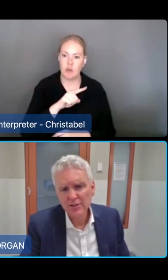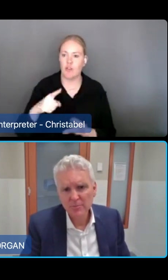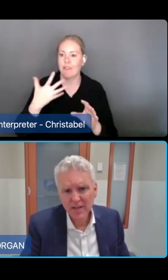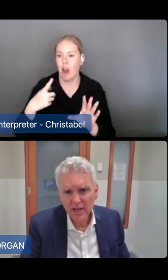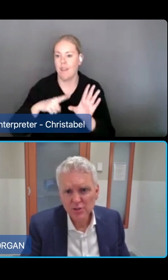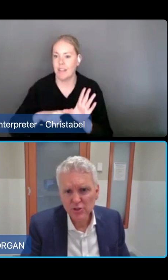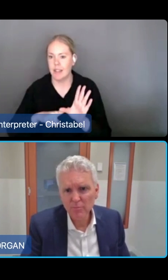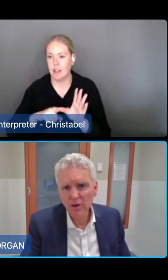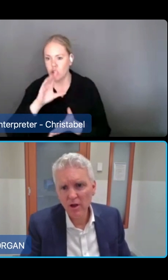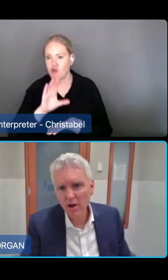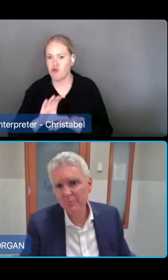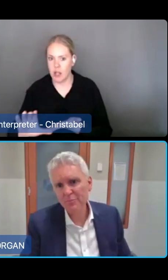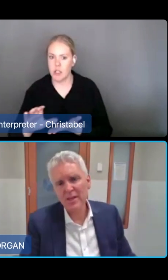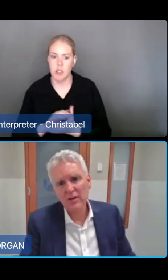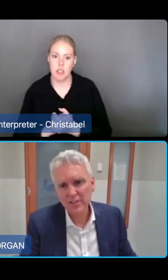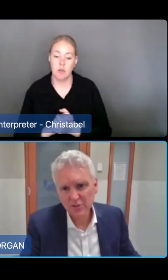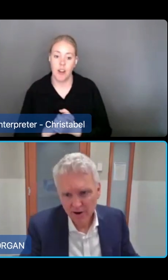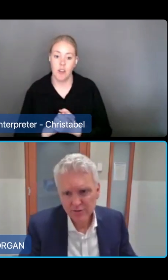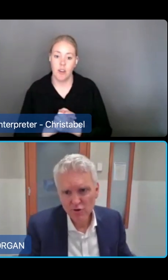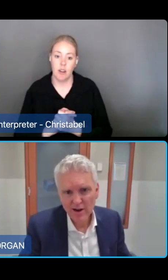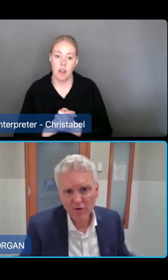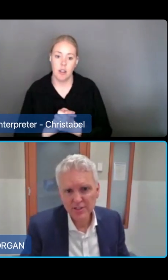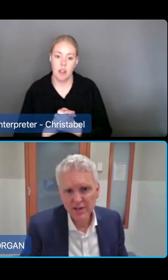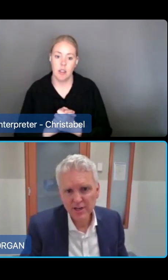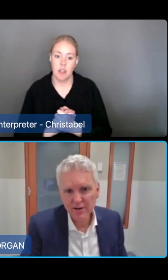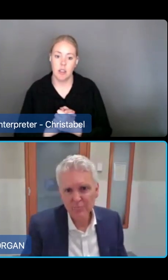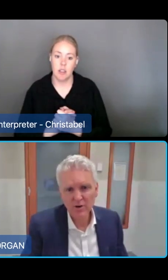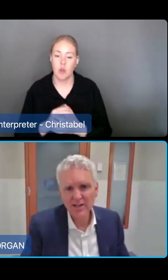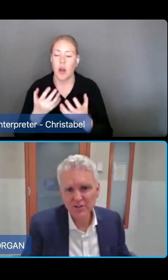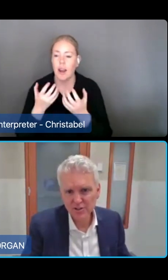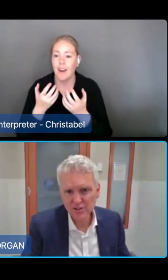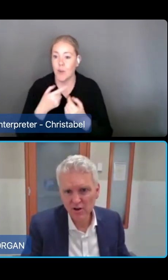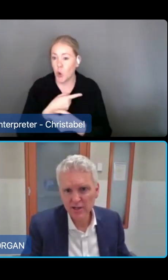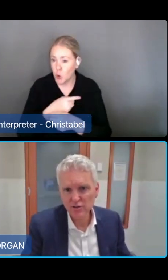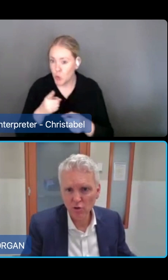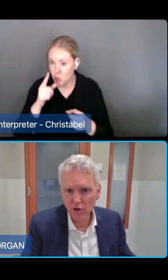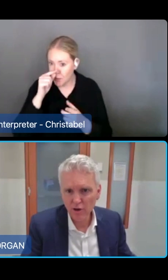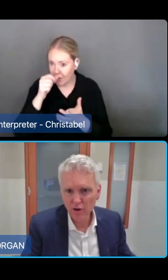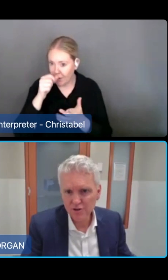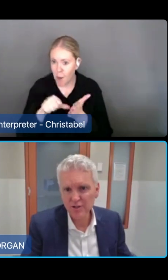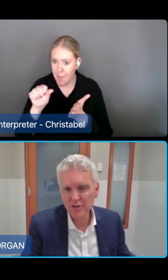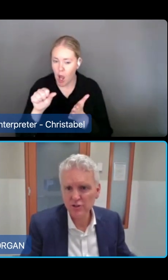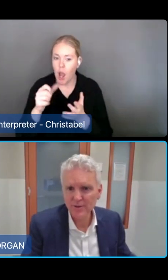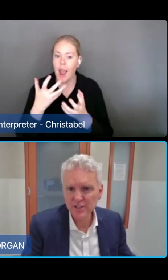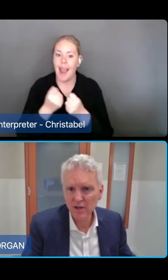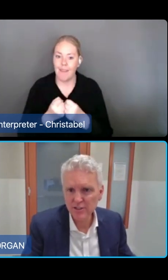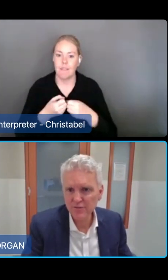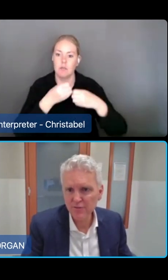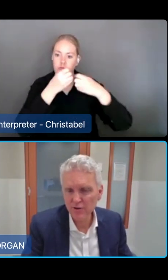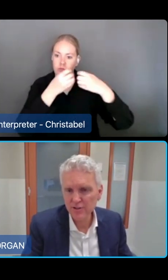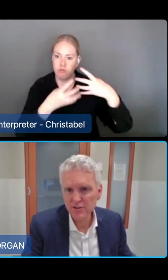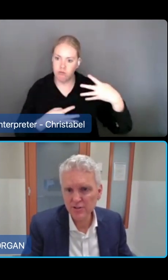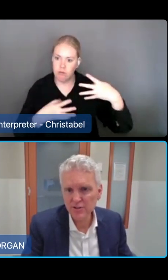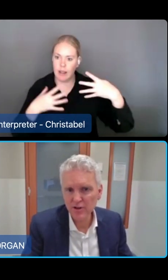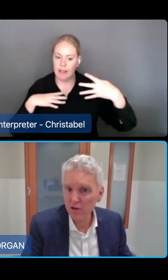So to be eligible to apply, but there's a range of draft criteria in relation to the size or location or specialised